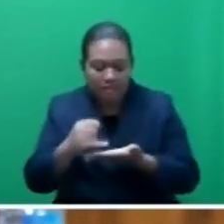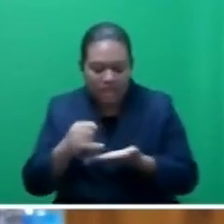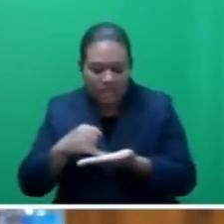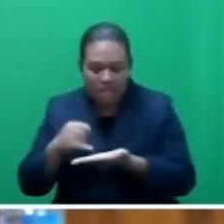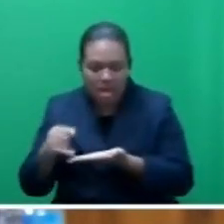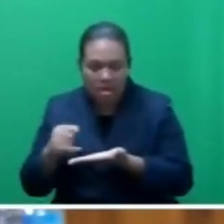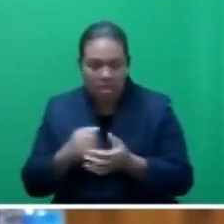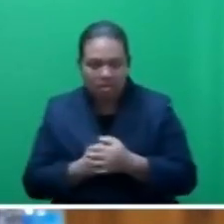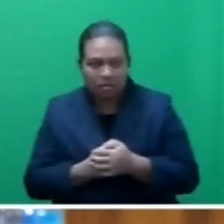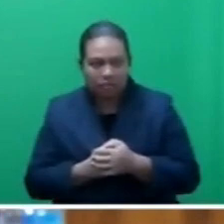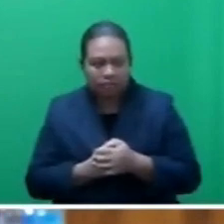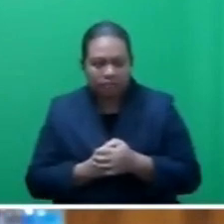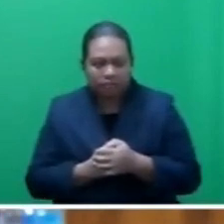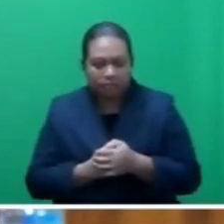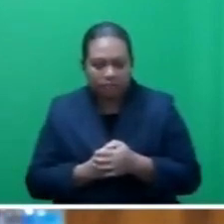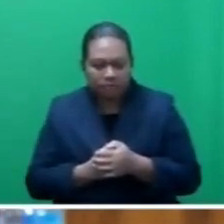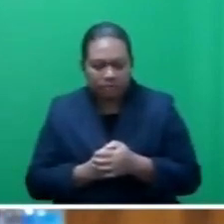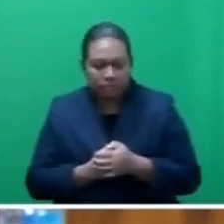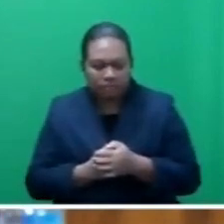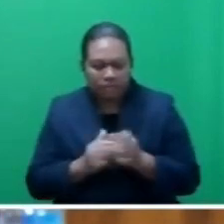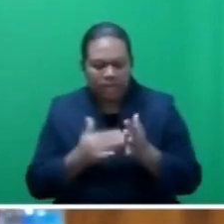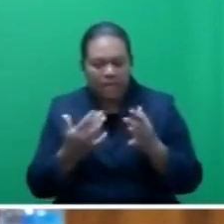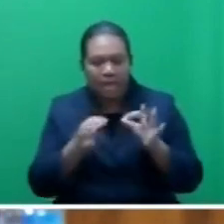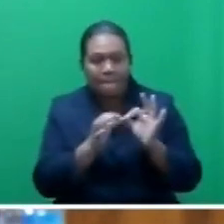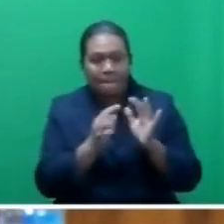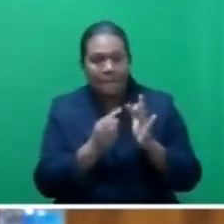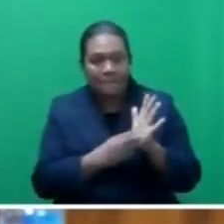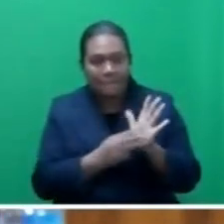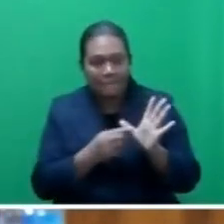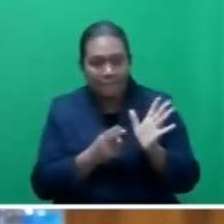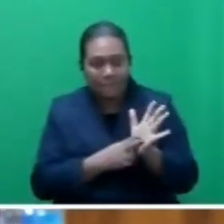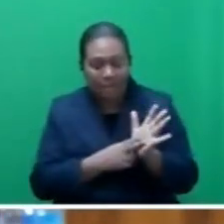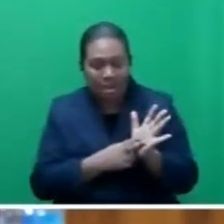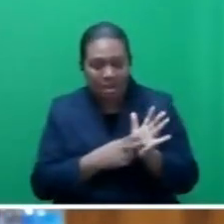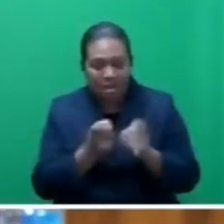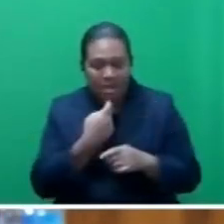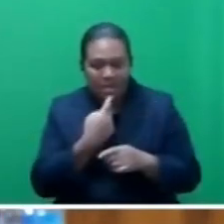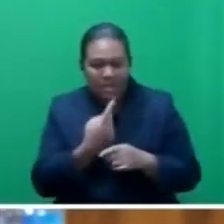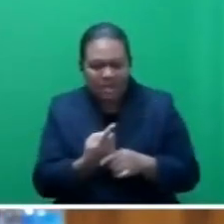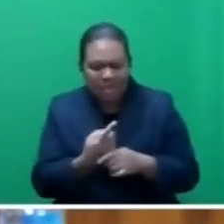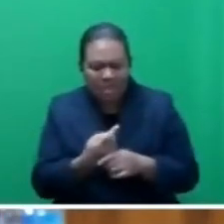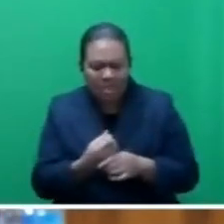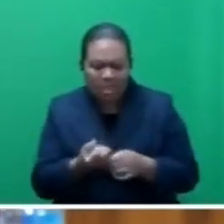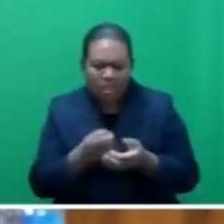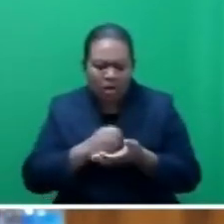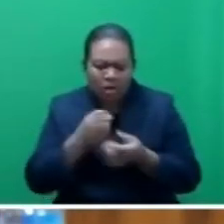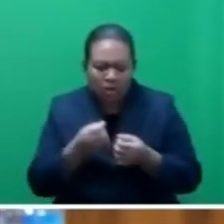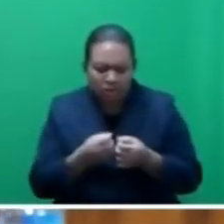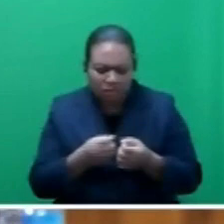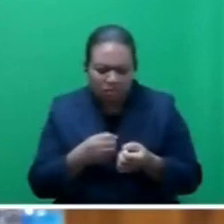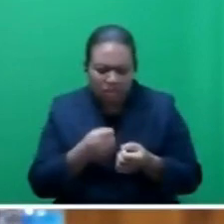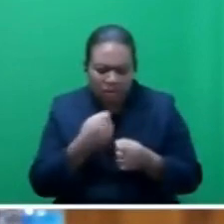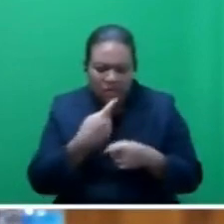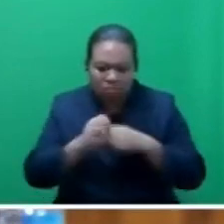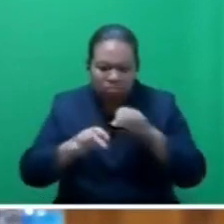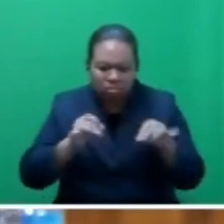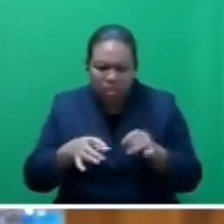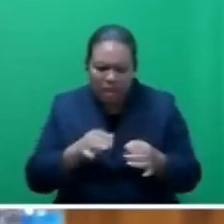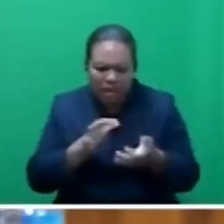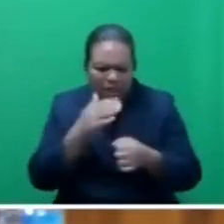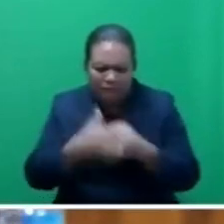I thought Honourable Bhiman Prasad would make that particular contribution instead of going all over the place.